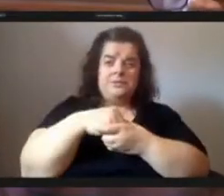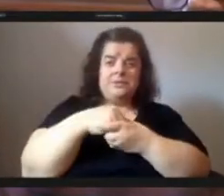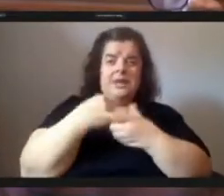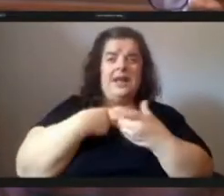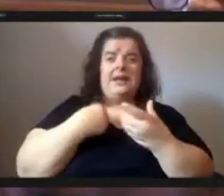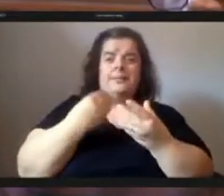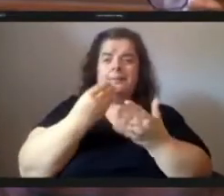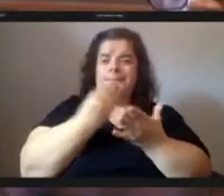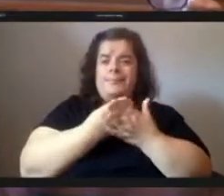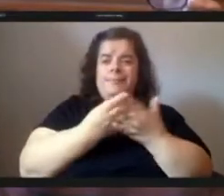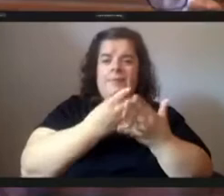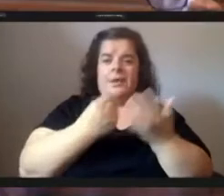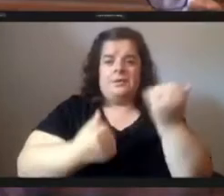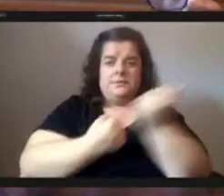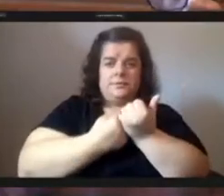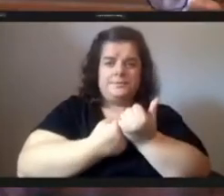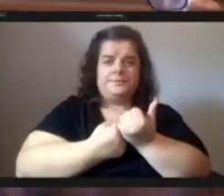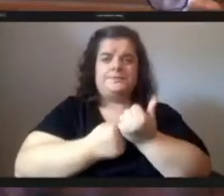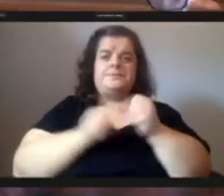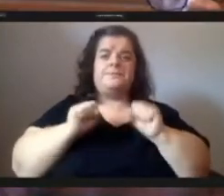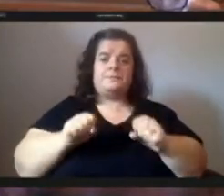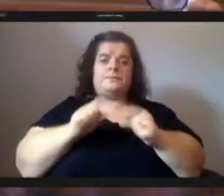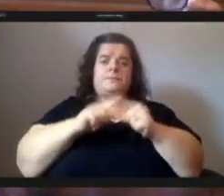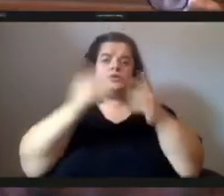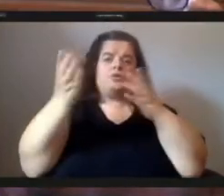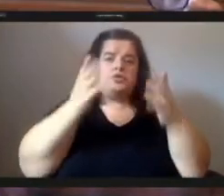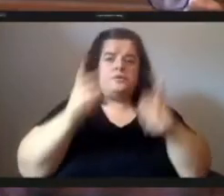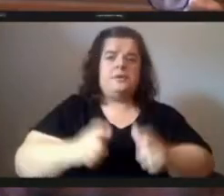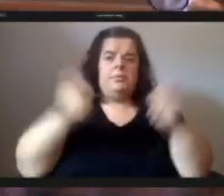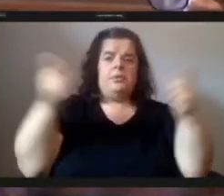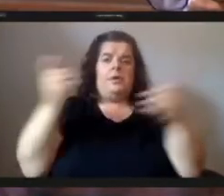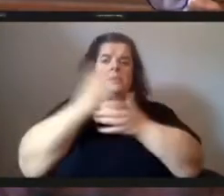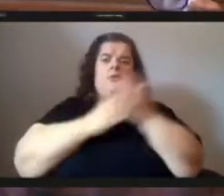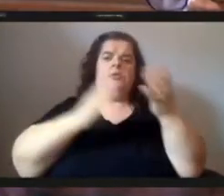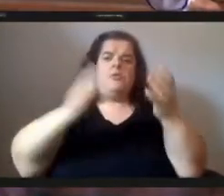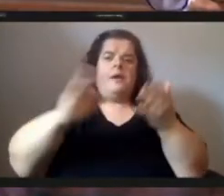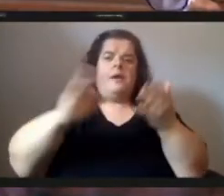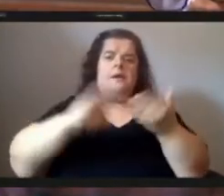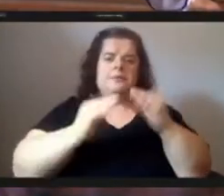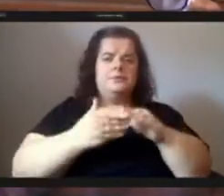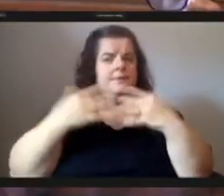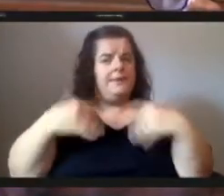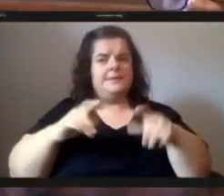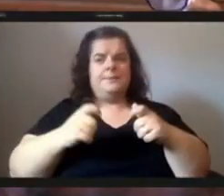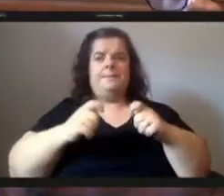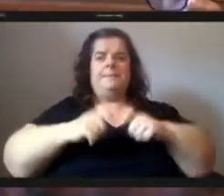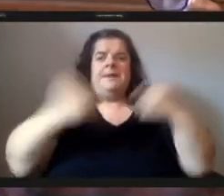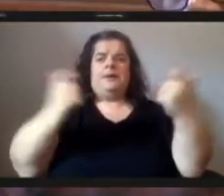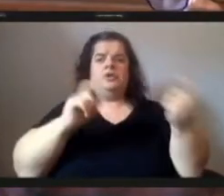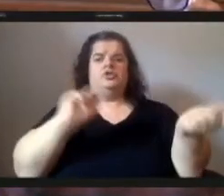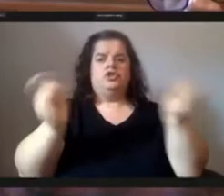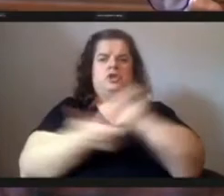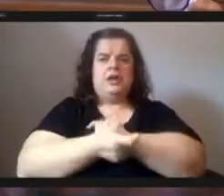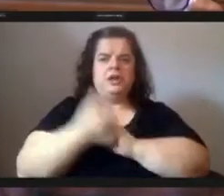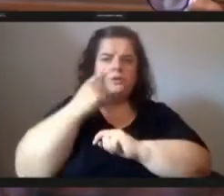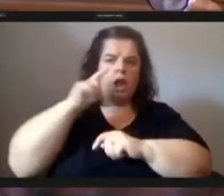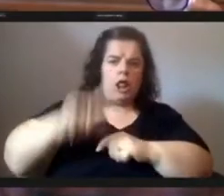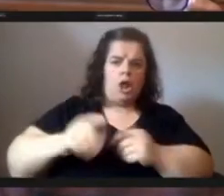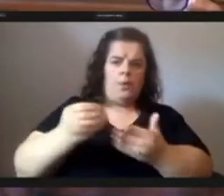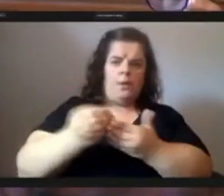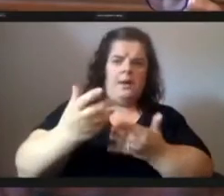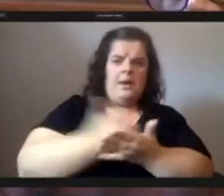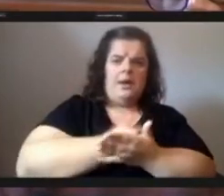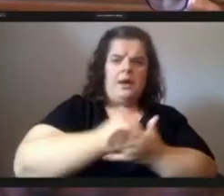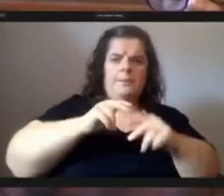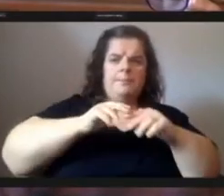being able to serve a bigger part of their community will make a big change in low-income neighborhoods less stress